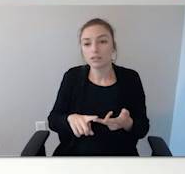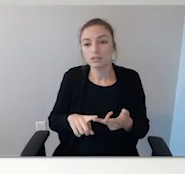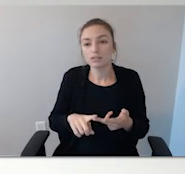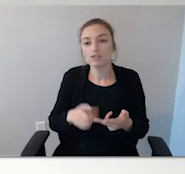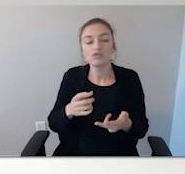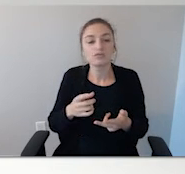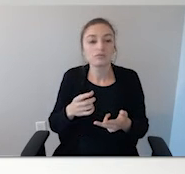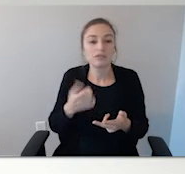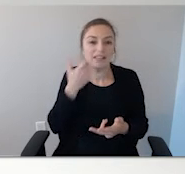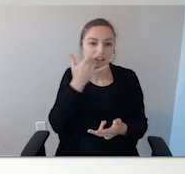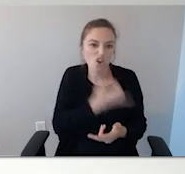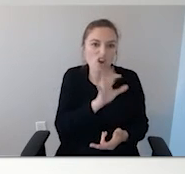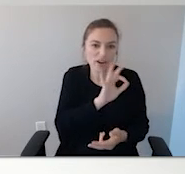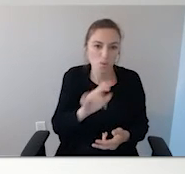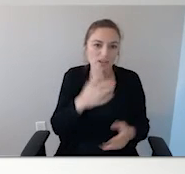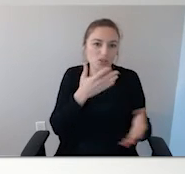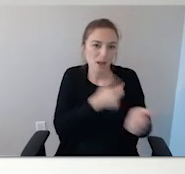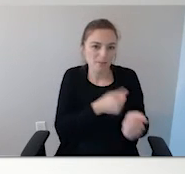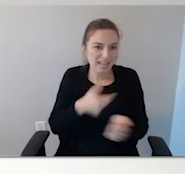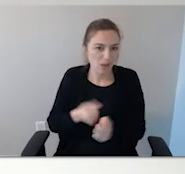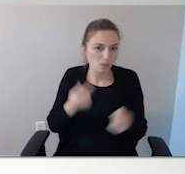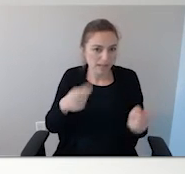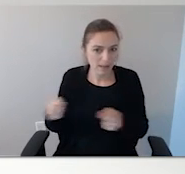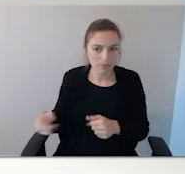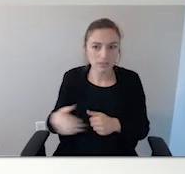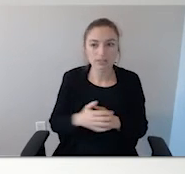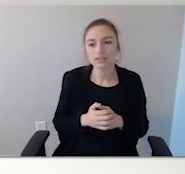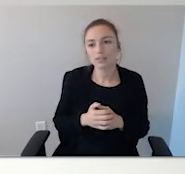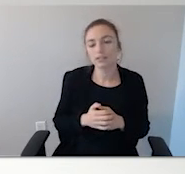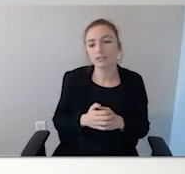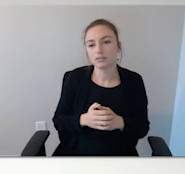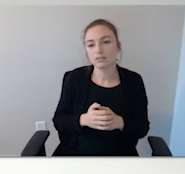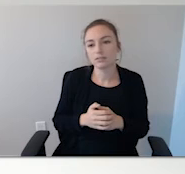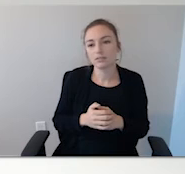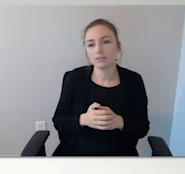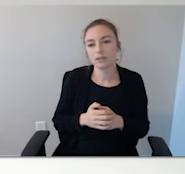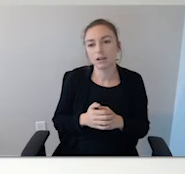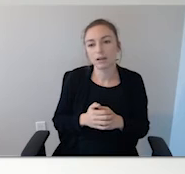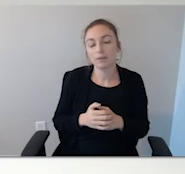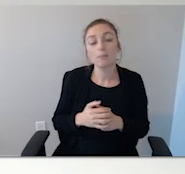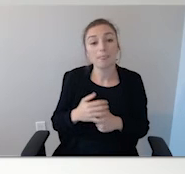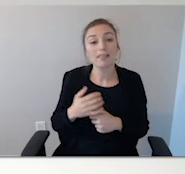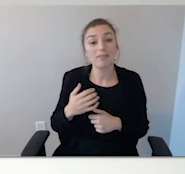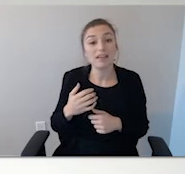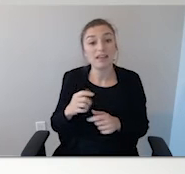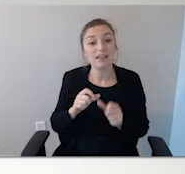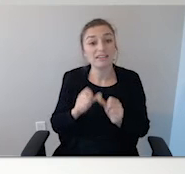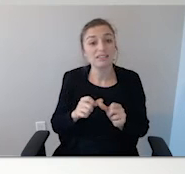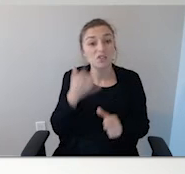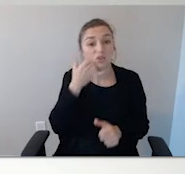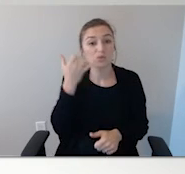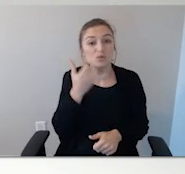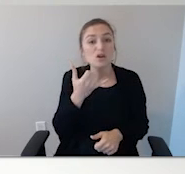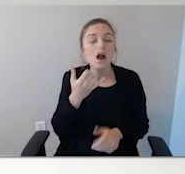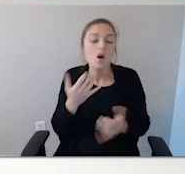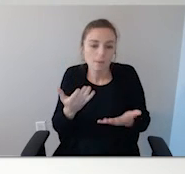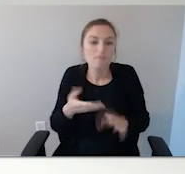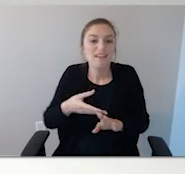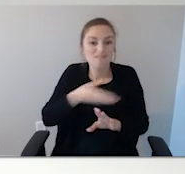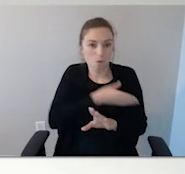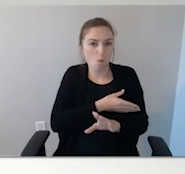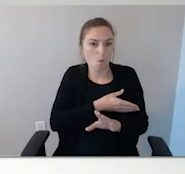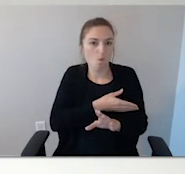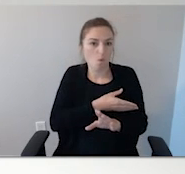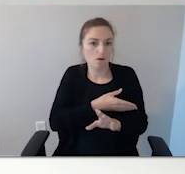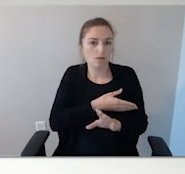check with your local 911, your county, your sheriff, or your local PD to see if they have a special needs registry. I